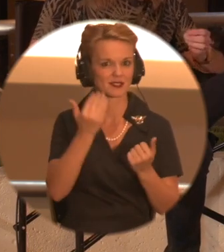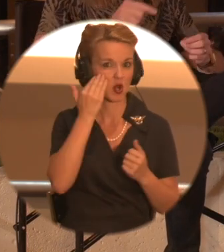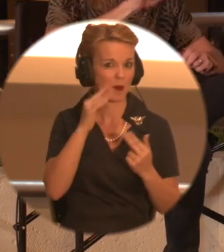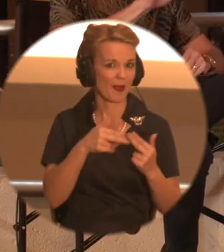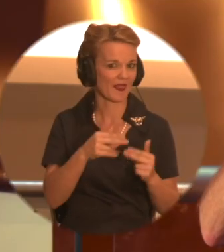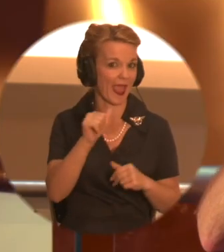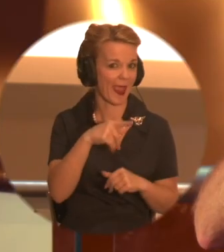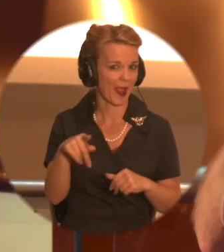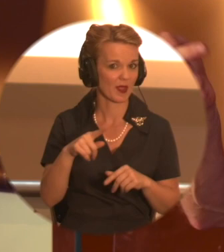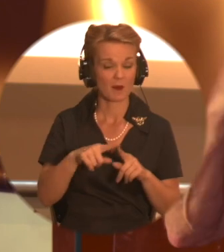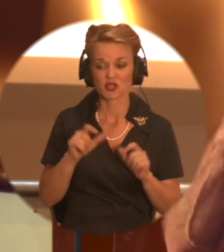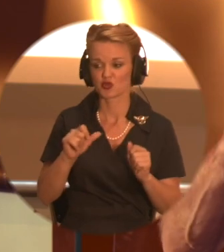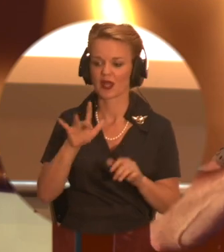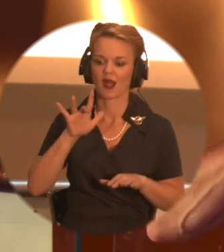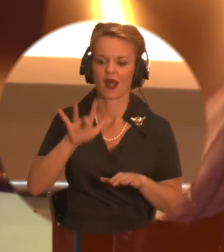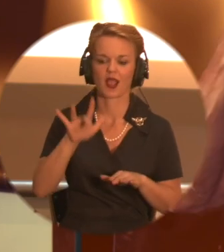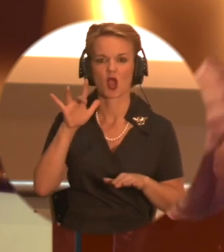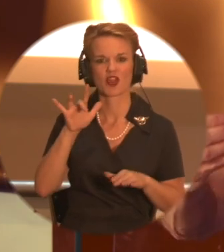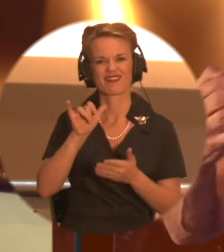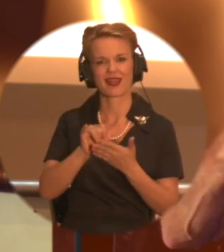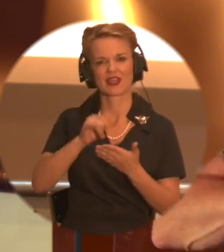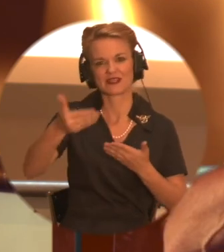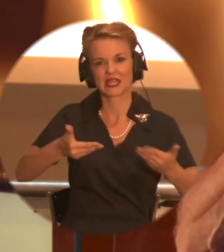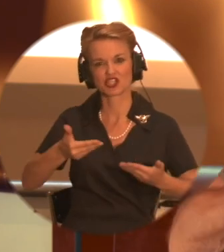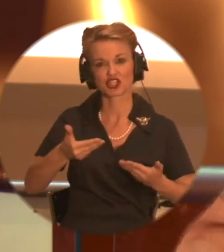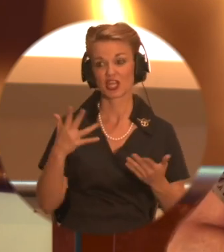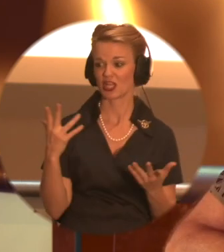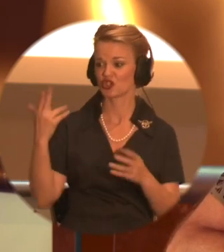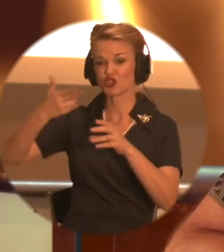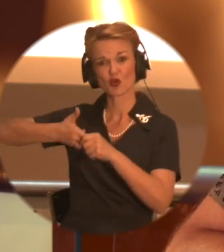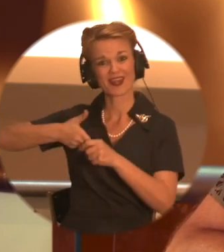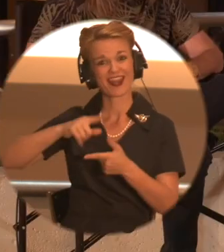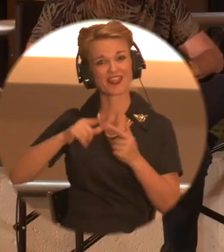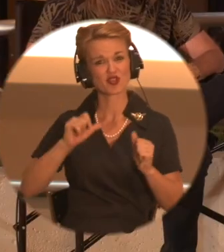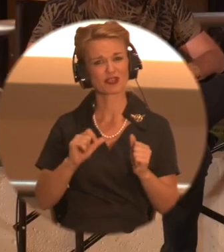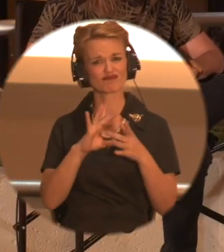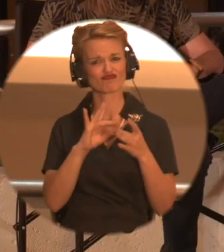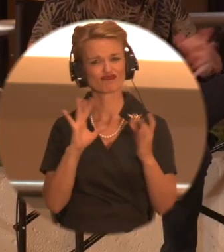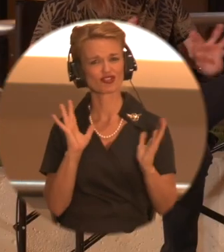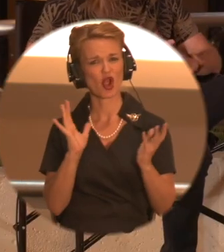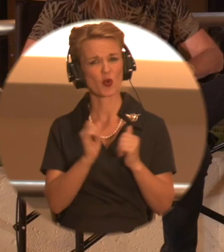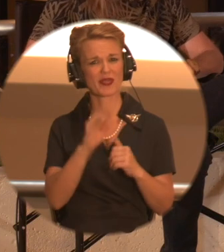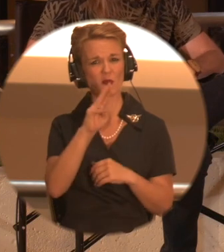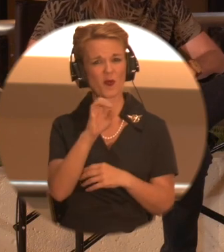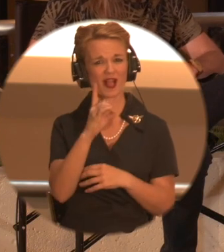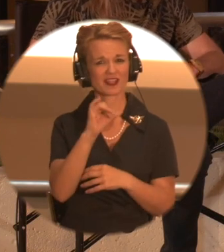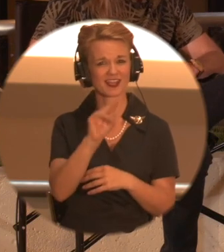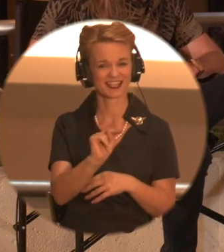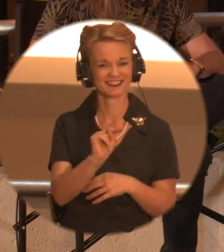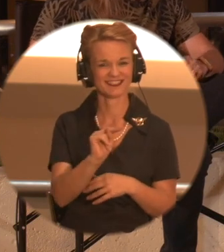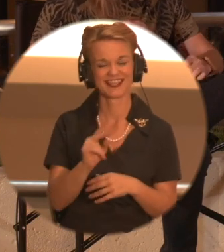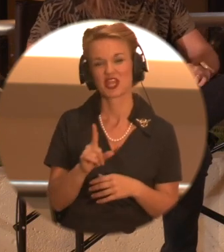app, you will immediately be able to click on an invitation to join in and you can talk to Weldon. I'm excited for that. Yeah. I'm breaking the reality completely